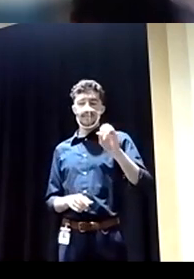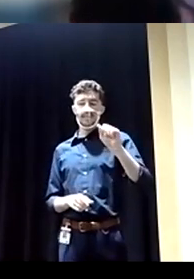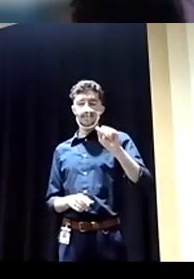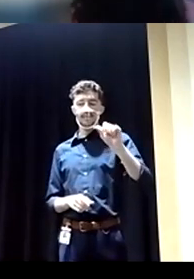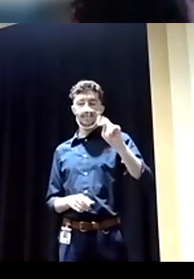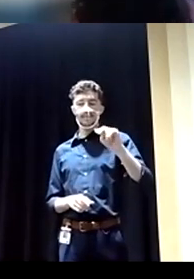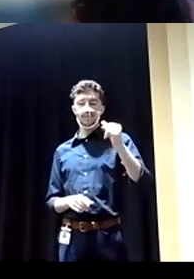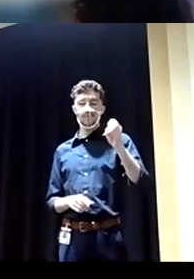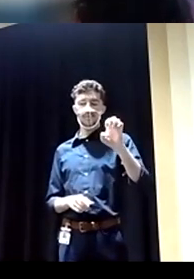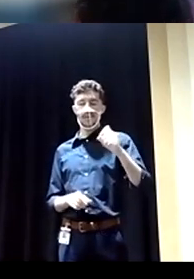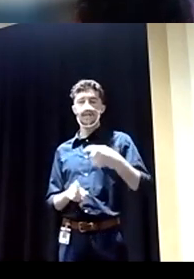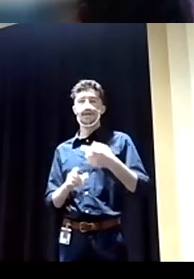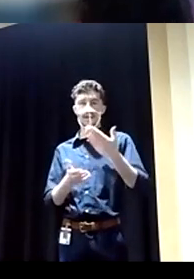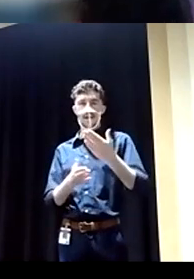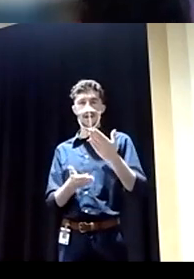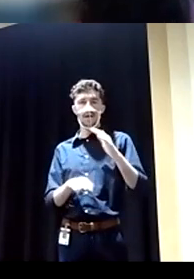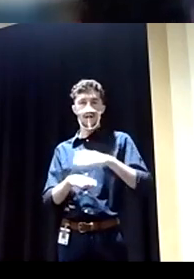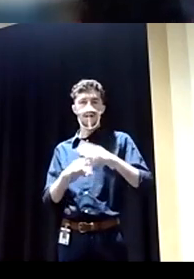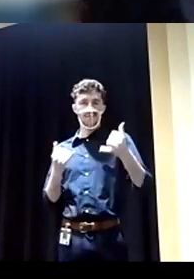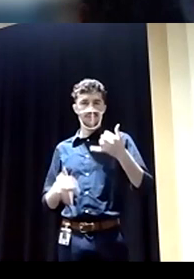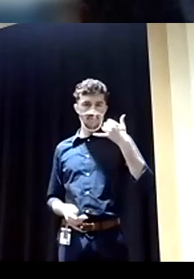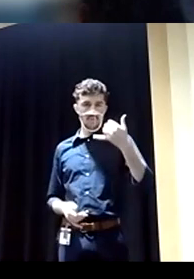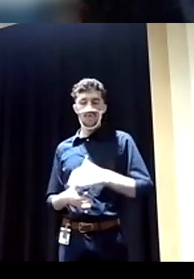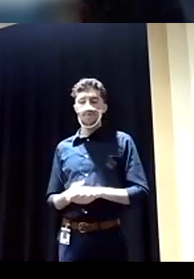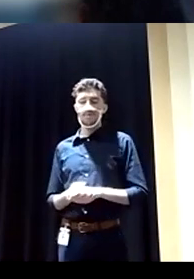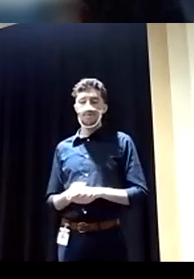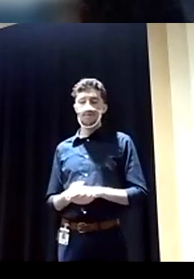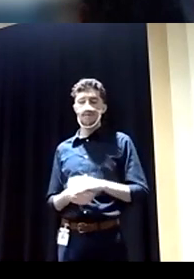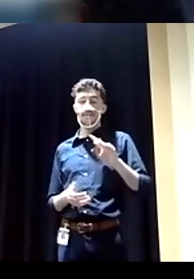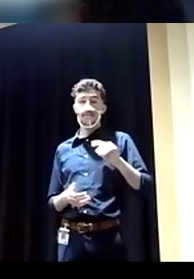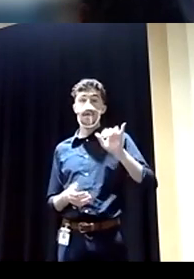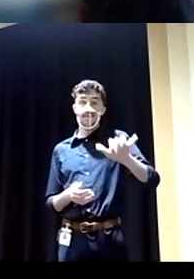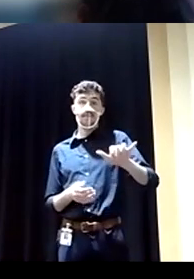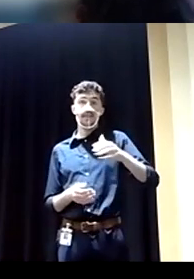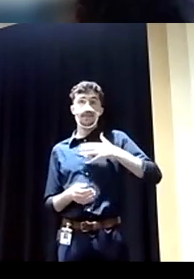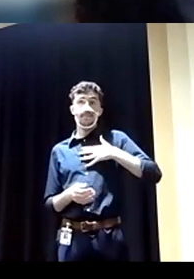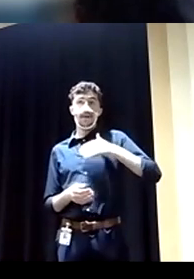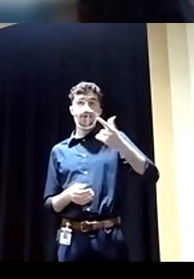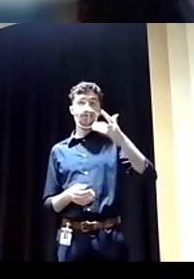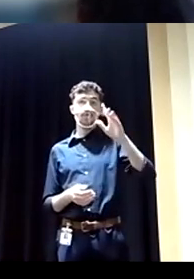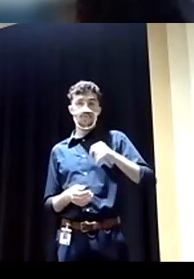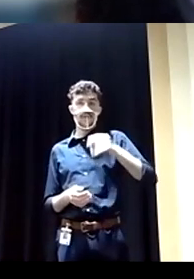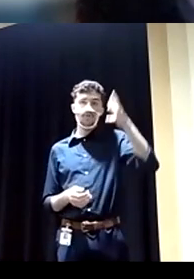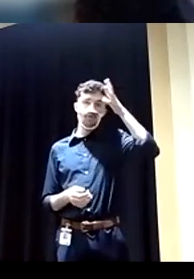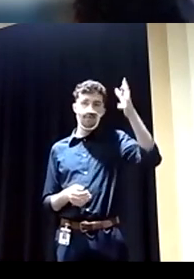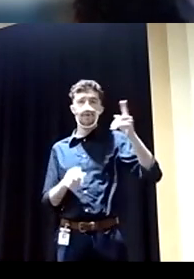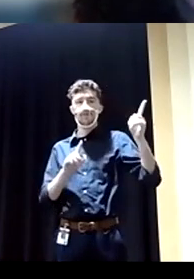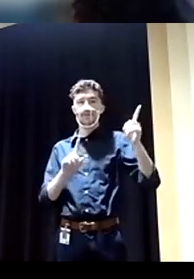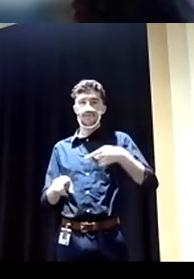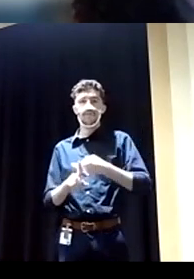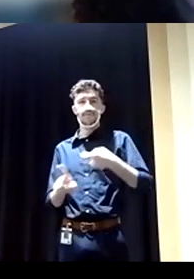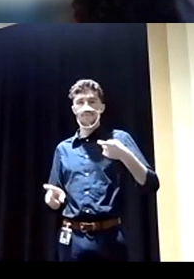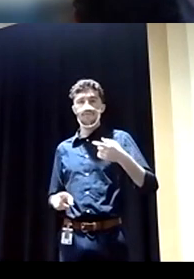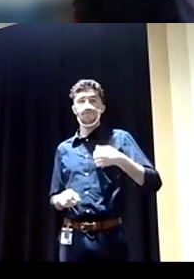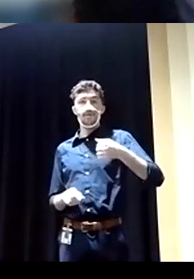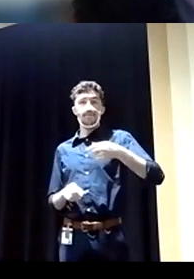Casa San Jose operates today, Beachview, is where my great grandfather landed when he came from Ireland as a teenager and a blacksmith.